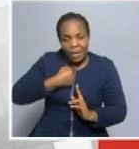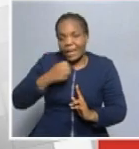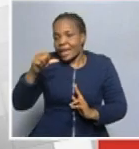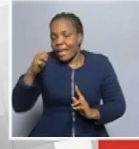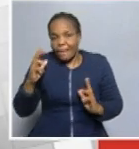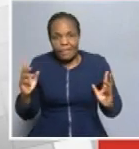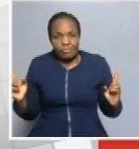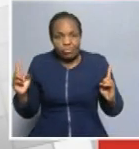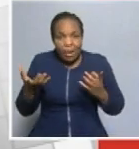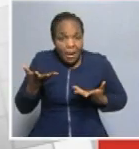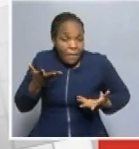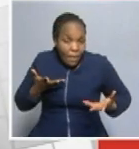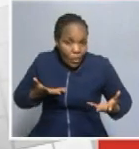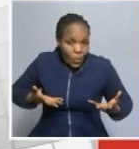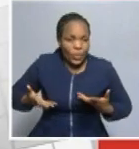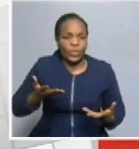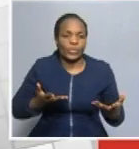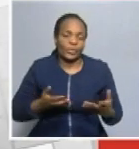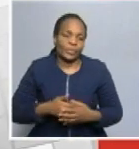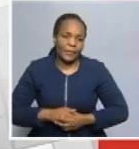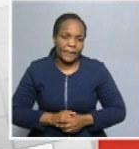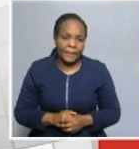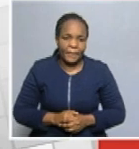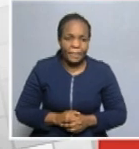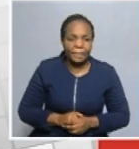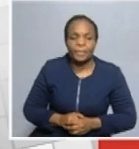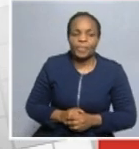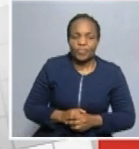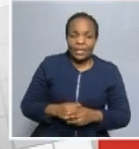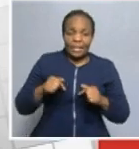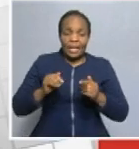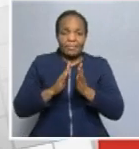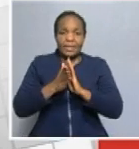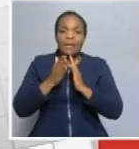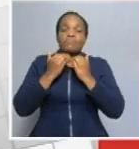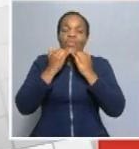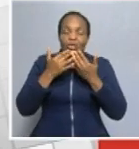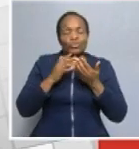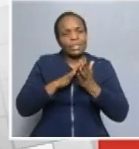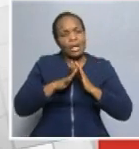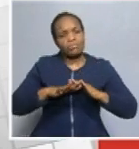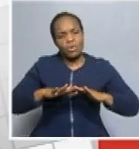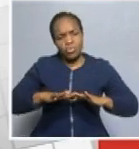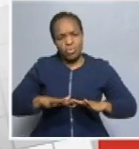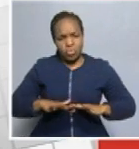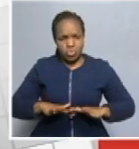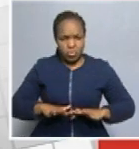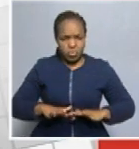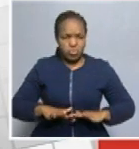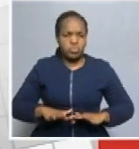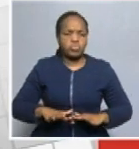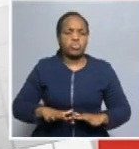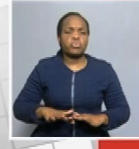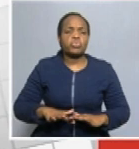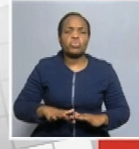And I think also very important is that we have to learn to be more patient, to be more tolerant, to be